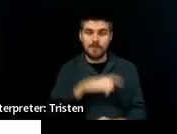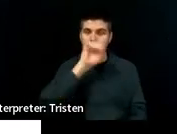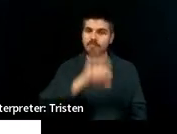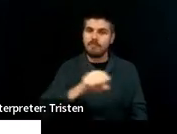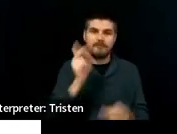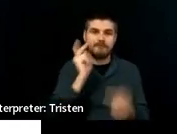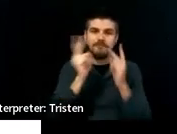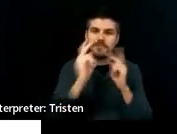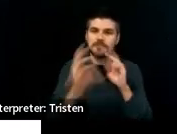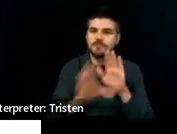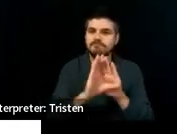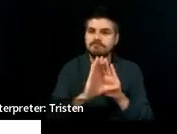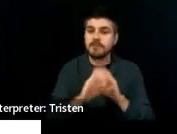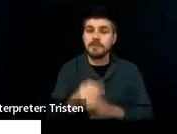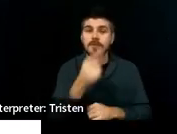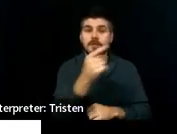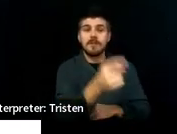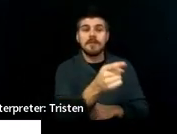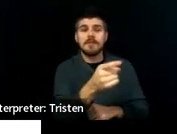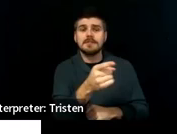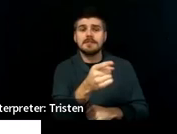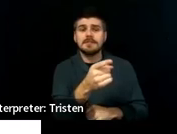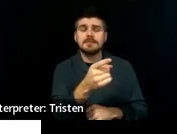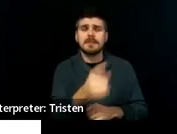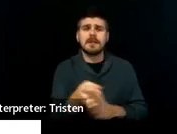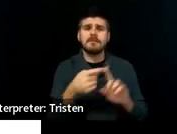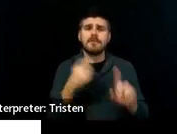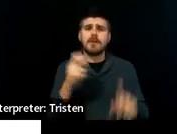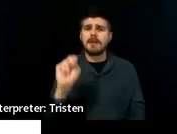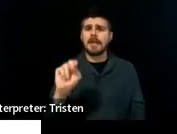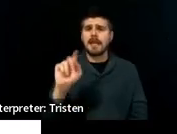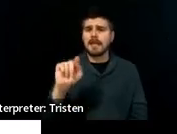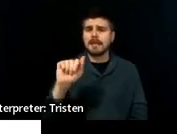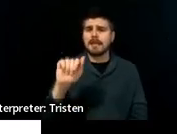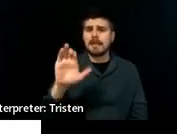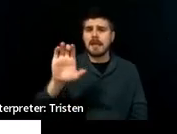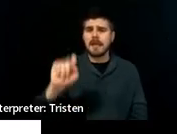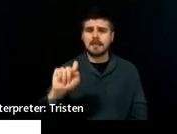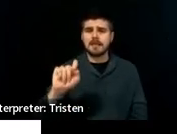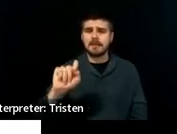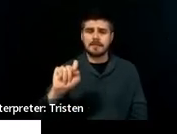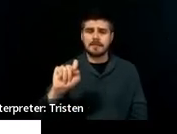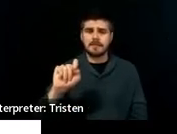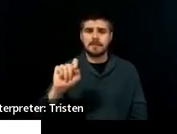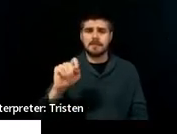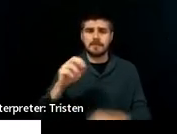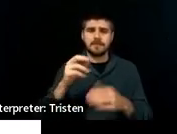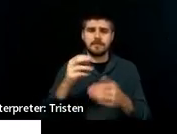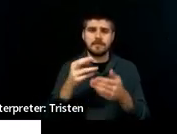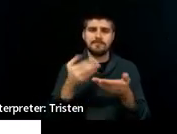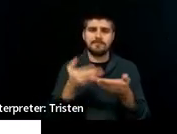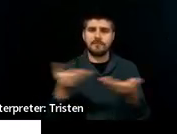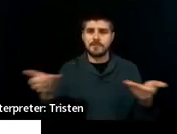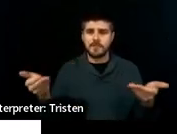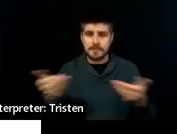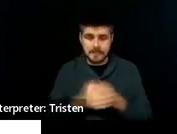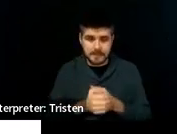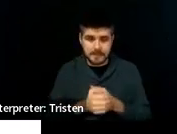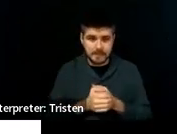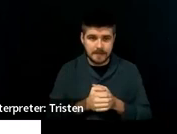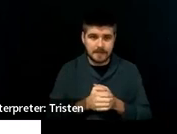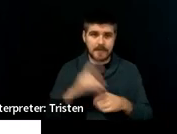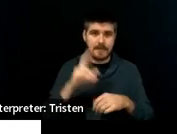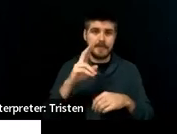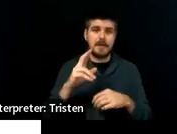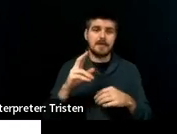came out of an NTACT resource, the National Technical Assistance Center on